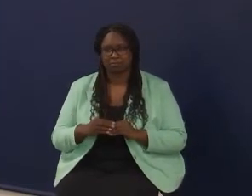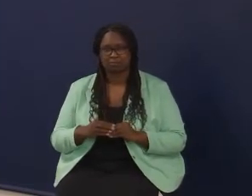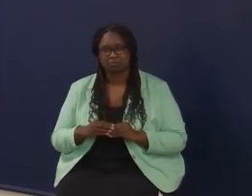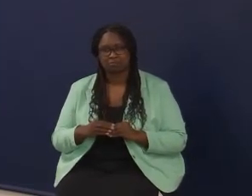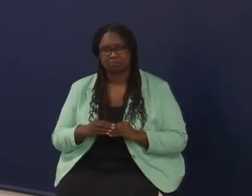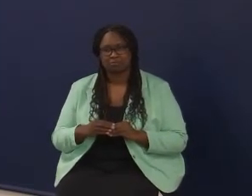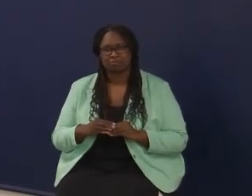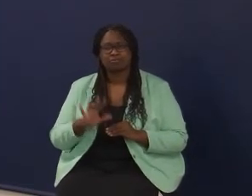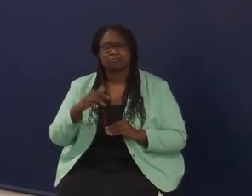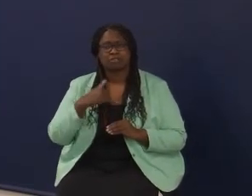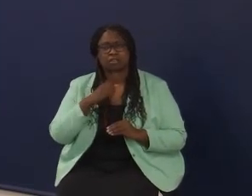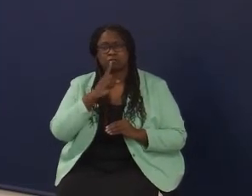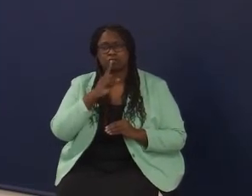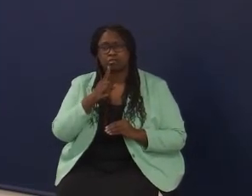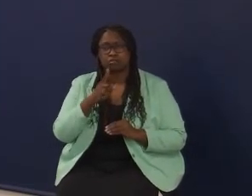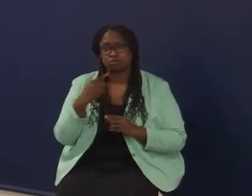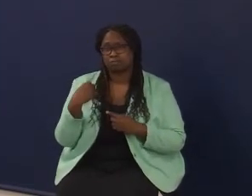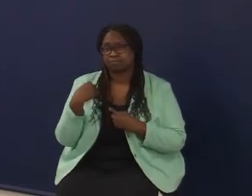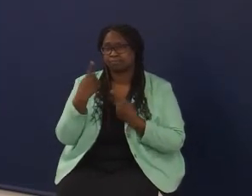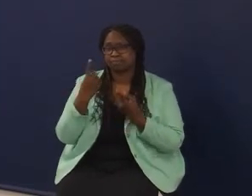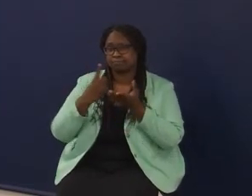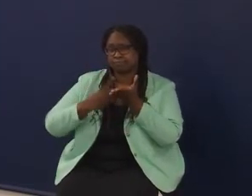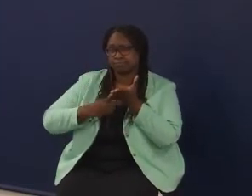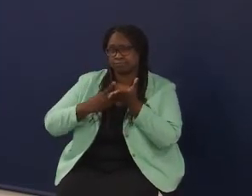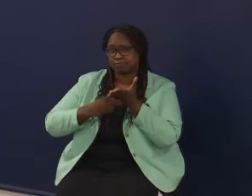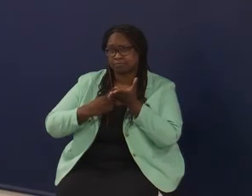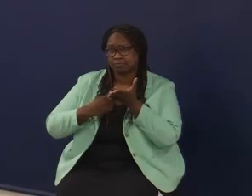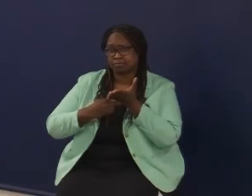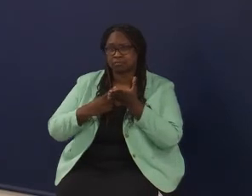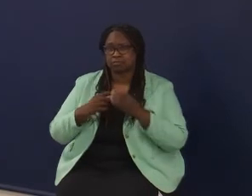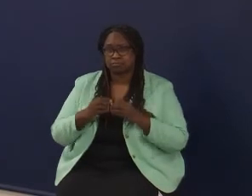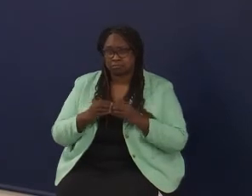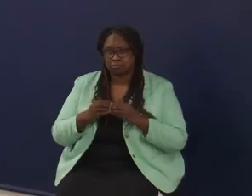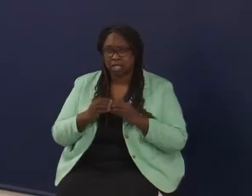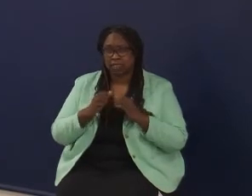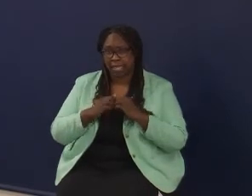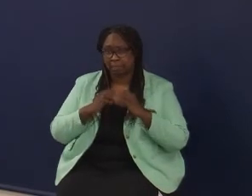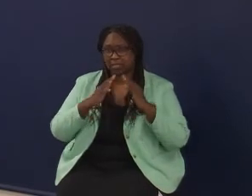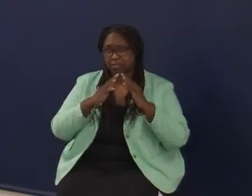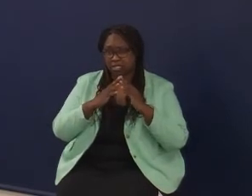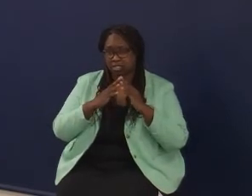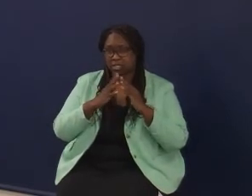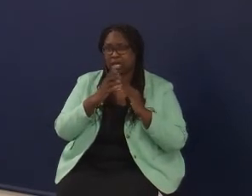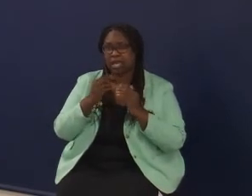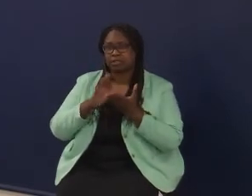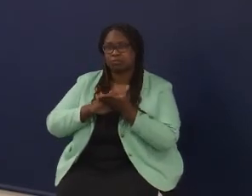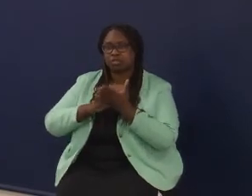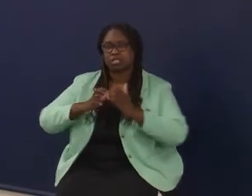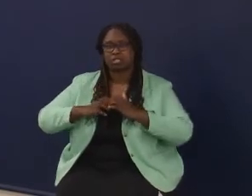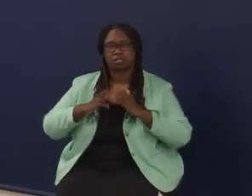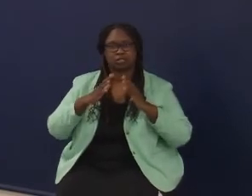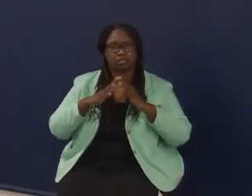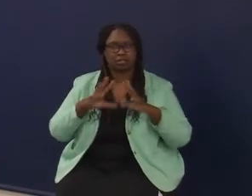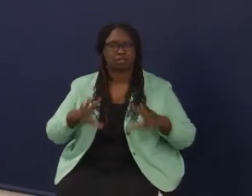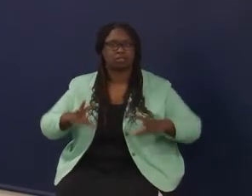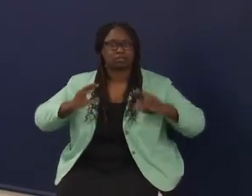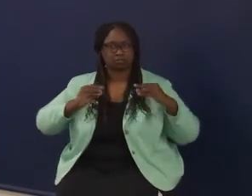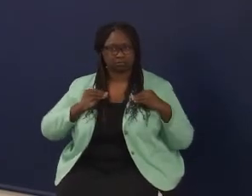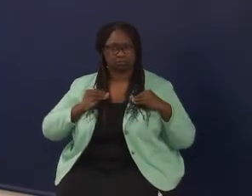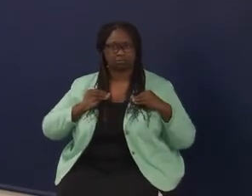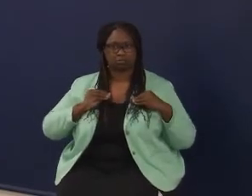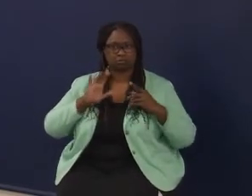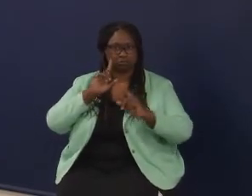So I'm sure that as we've been talking about this and discussing the implementation and applauding the implementation and adoption of